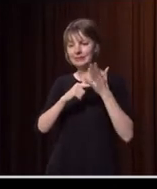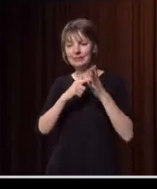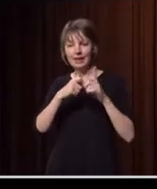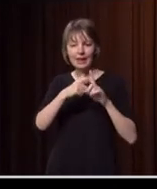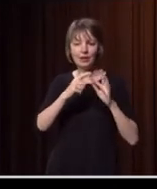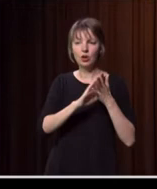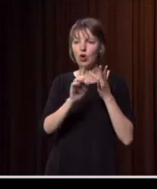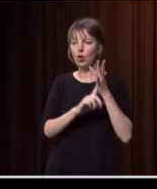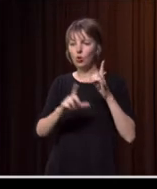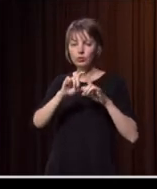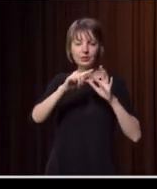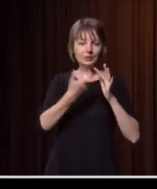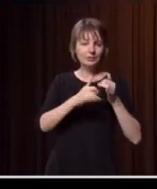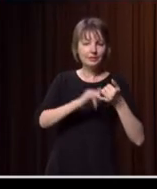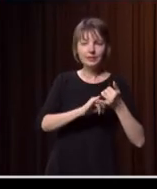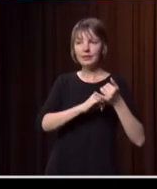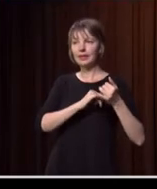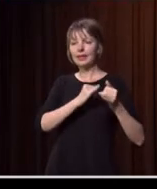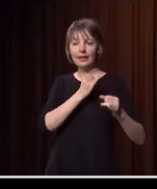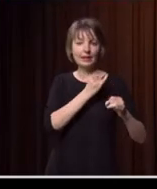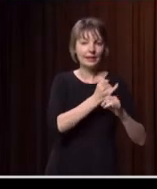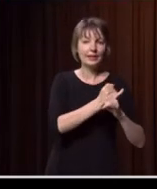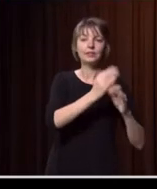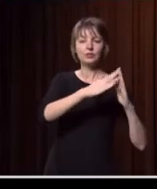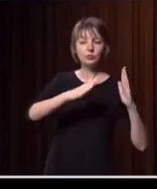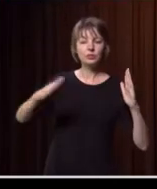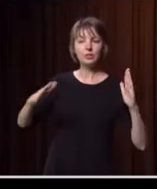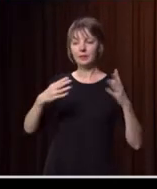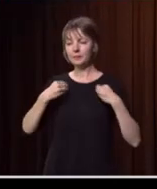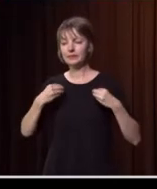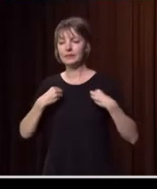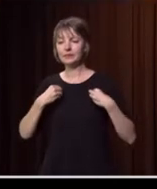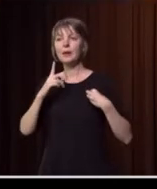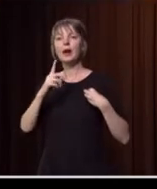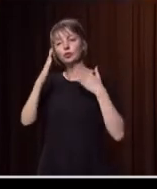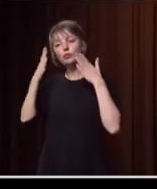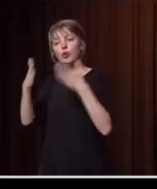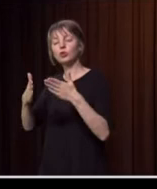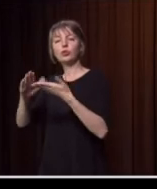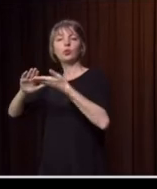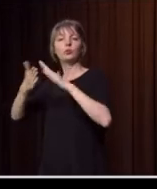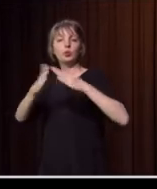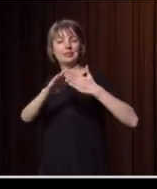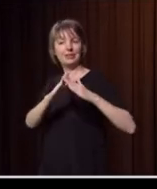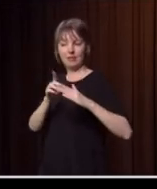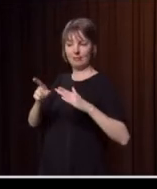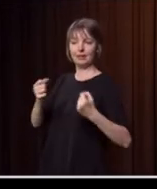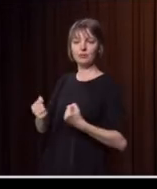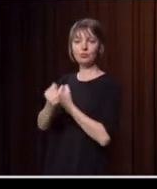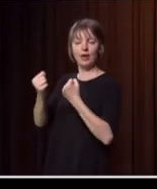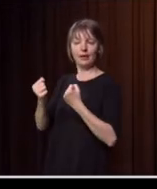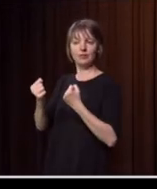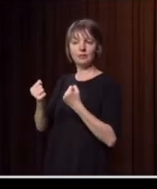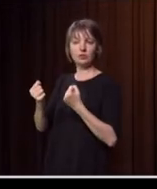dealing with industry and business, but you very much focus on community as a strength. So what have you found in terms of community